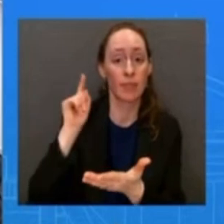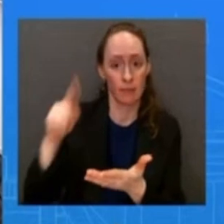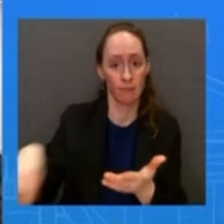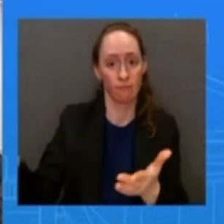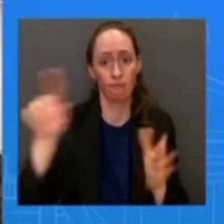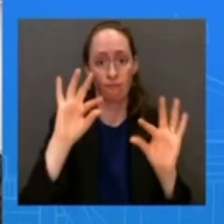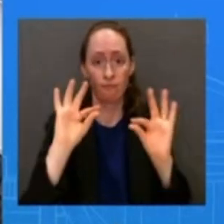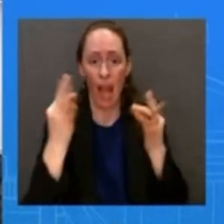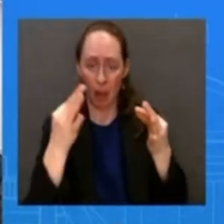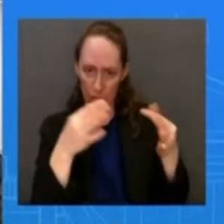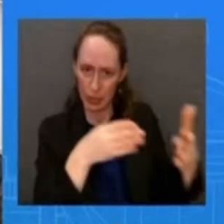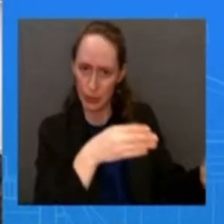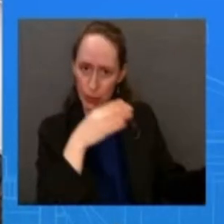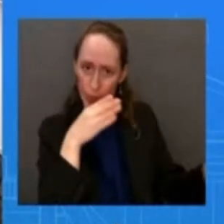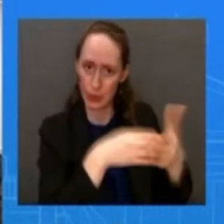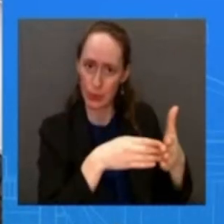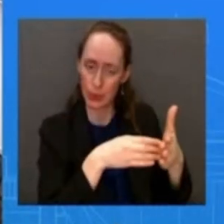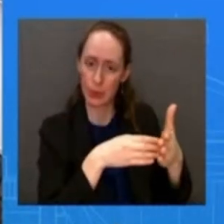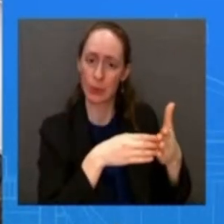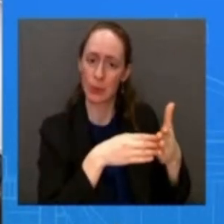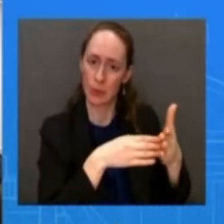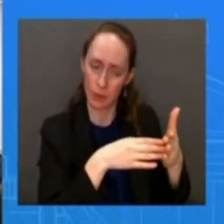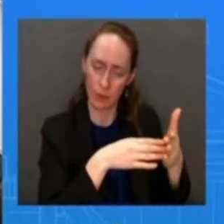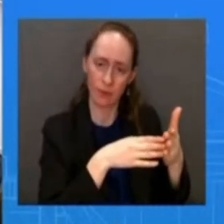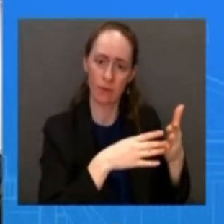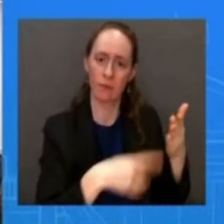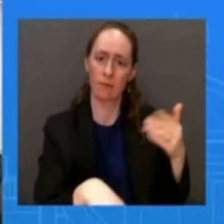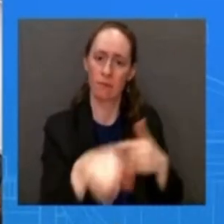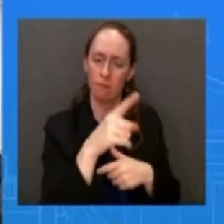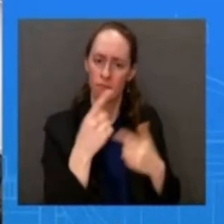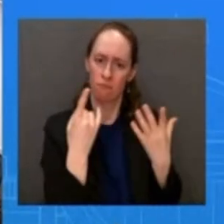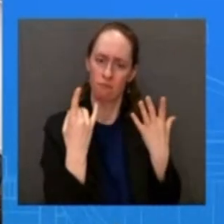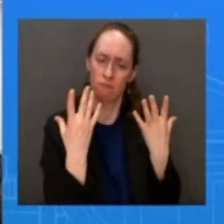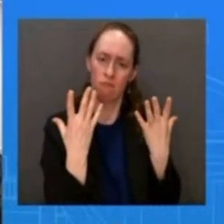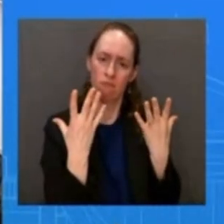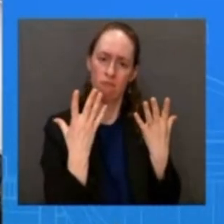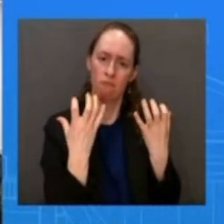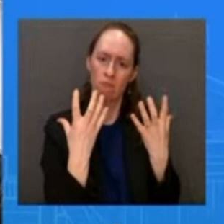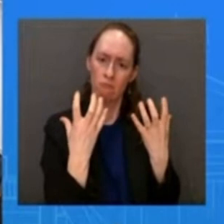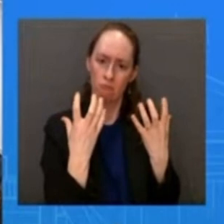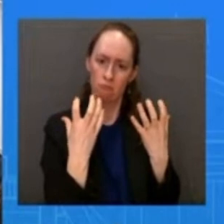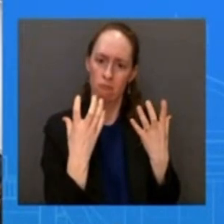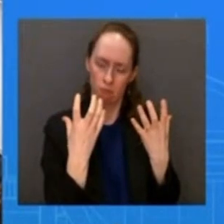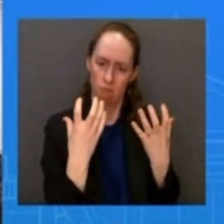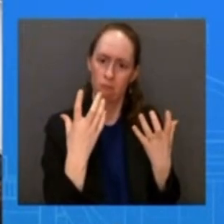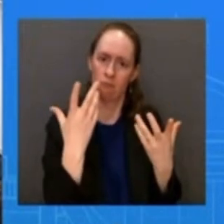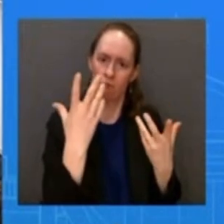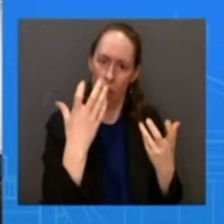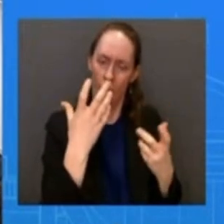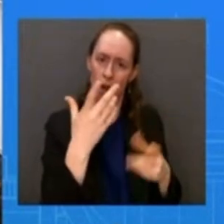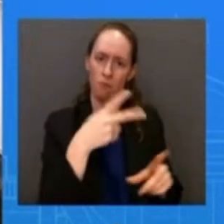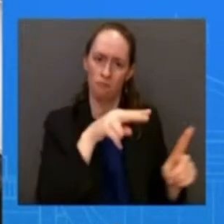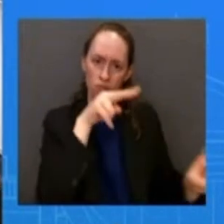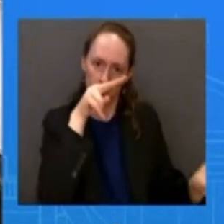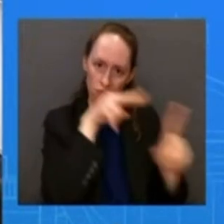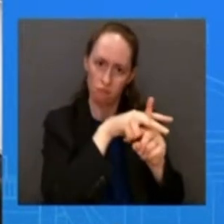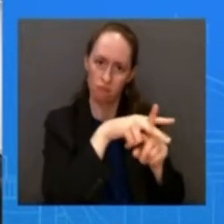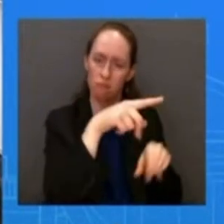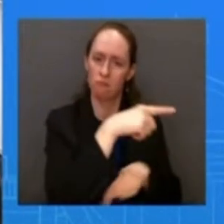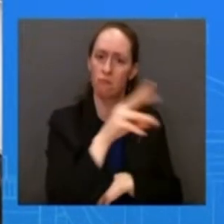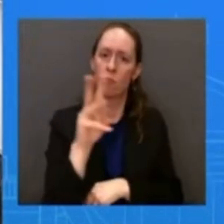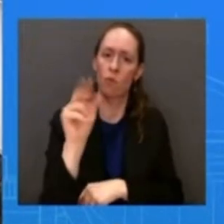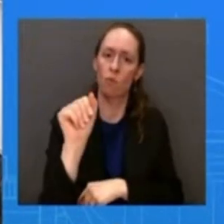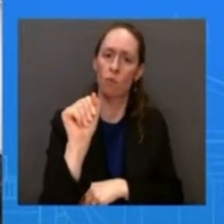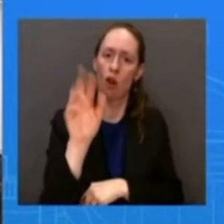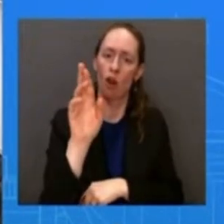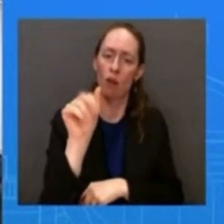till of whistling at her what does the white house say about that as you signed this historic bill into law and then also you're